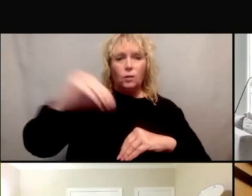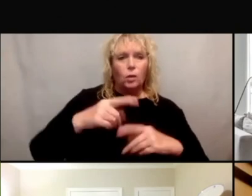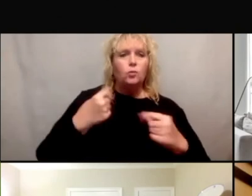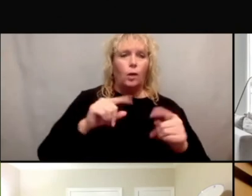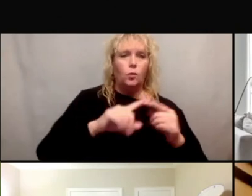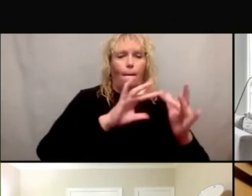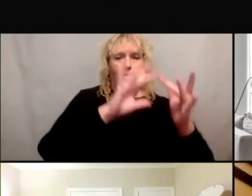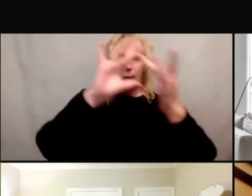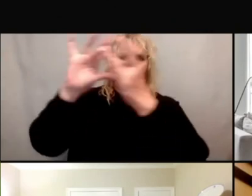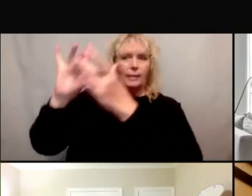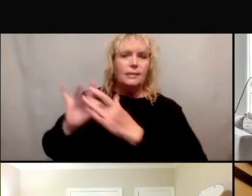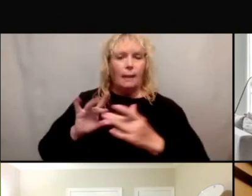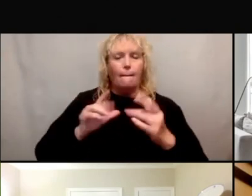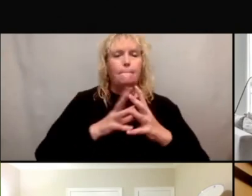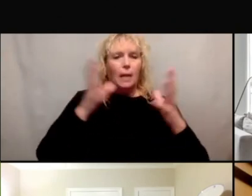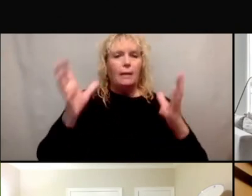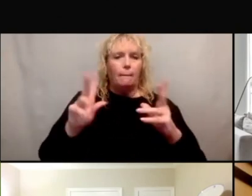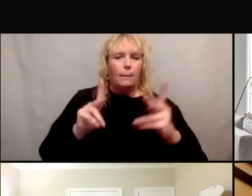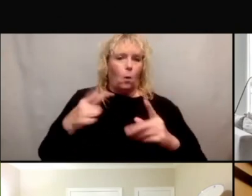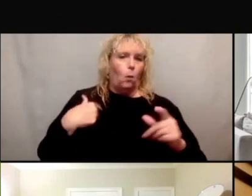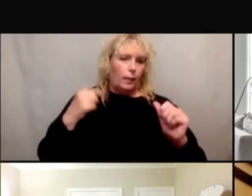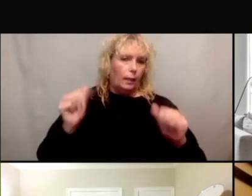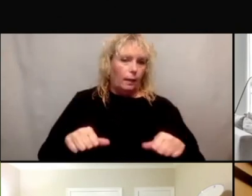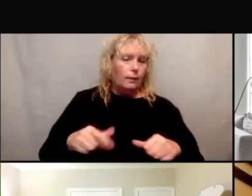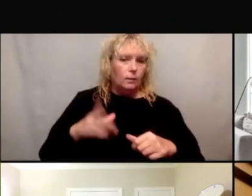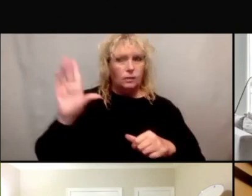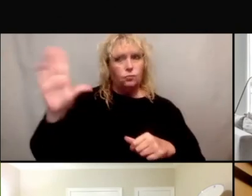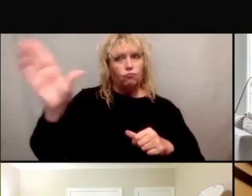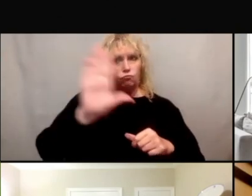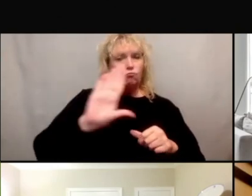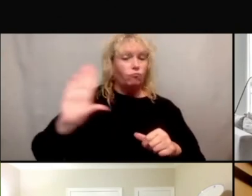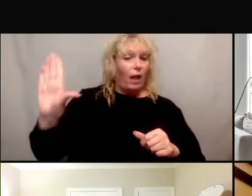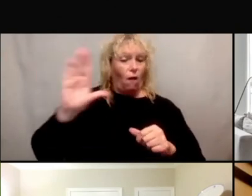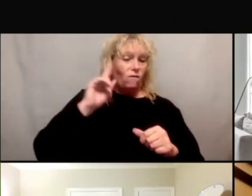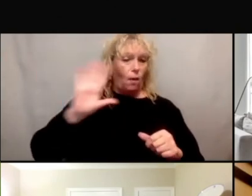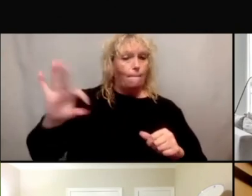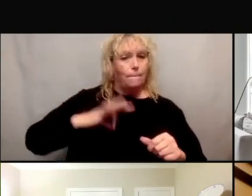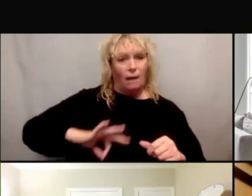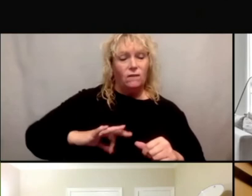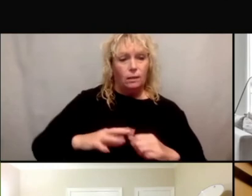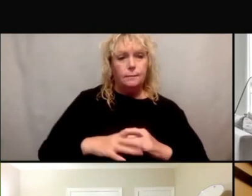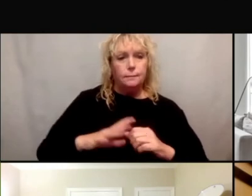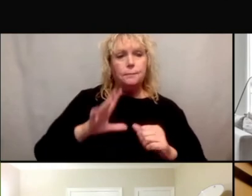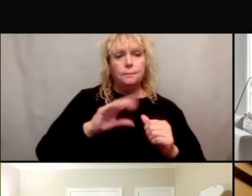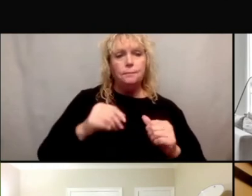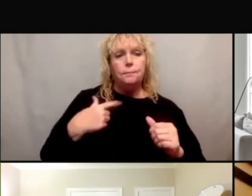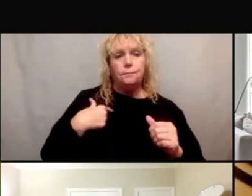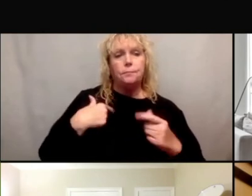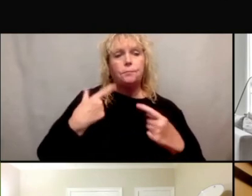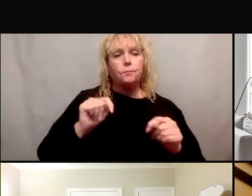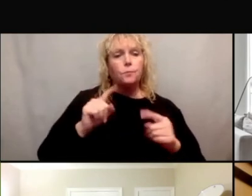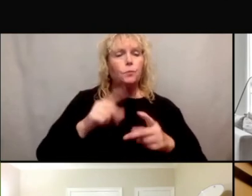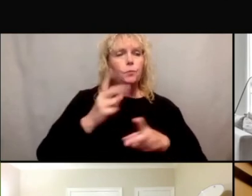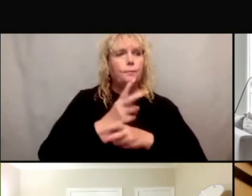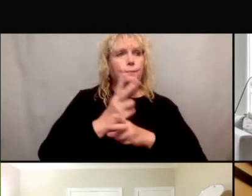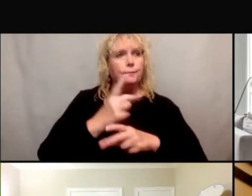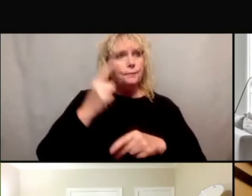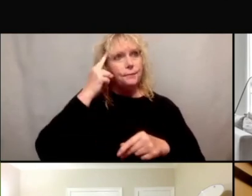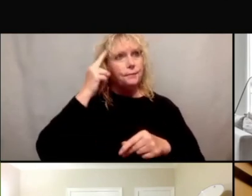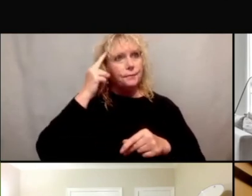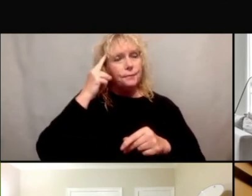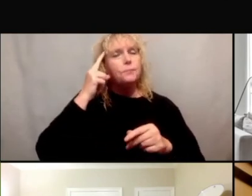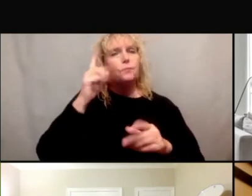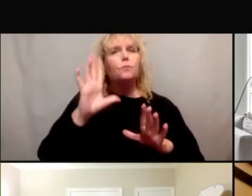potentially benefit from the study. And so I think that I've tried to take this mindset, a growth mindset of staying